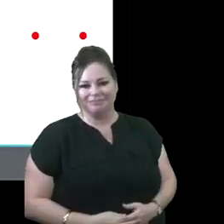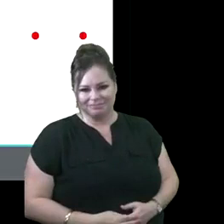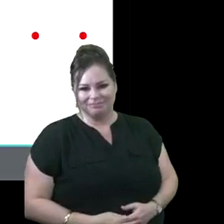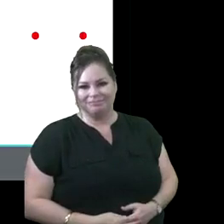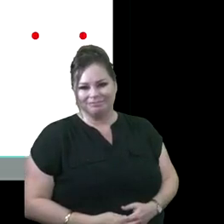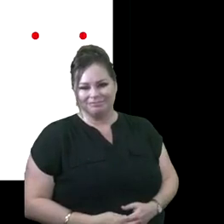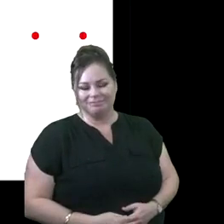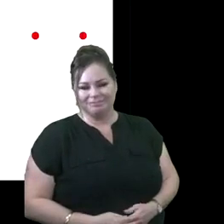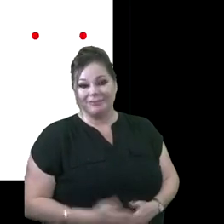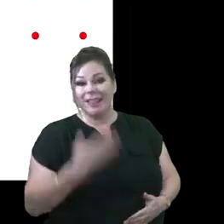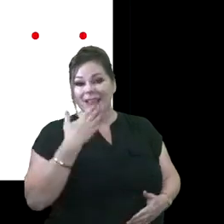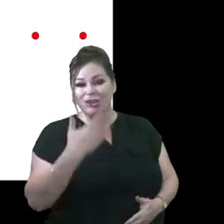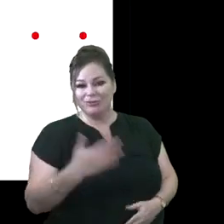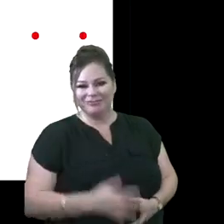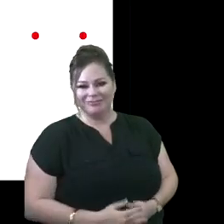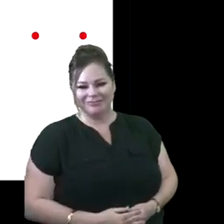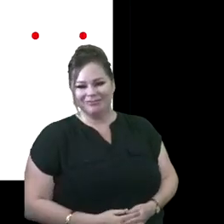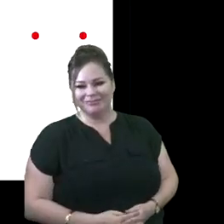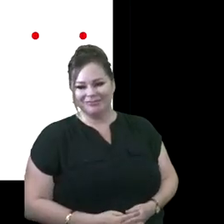upon us. Thank you.